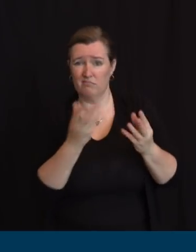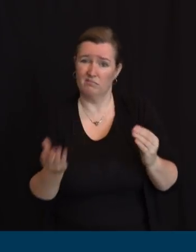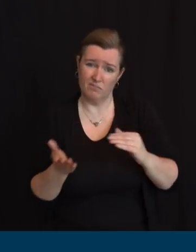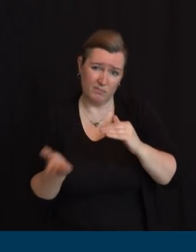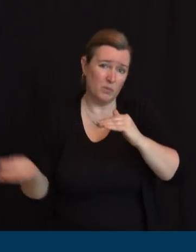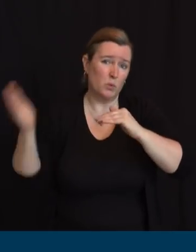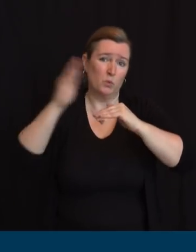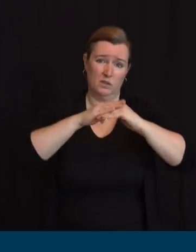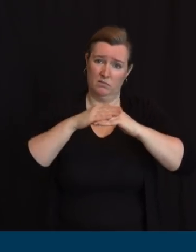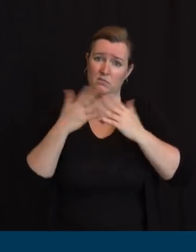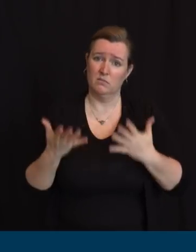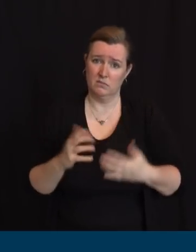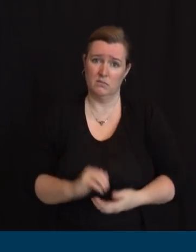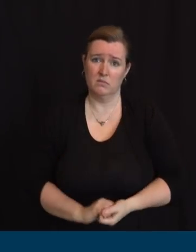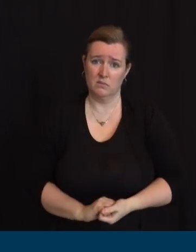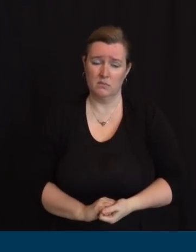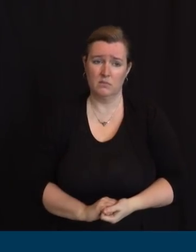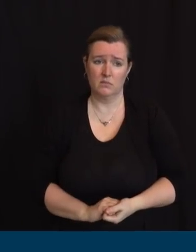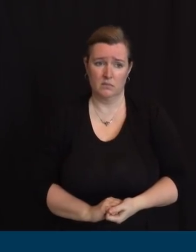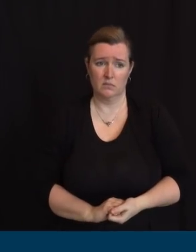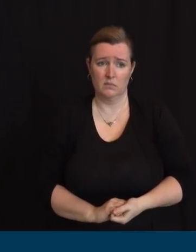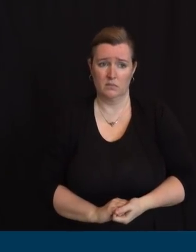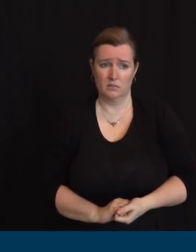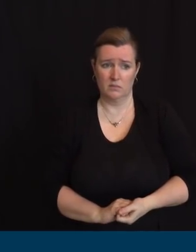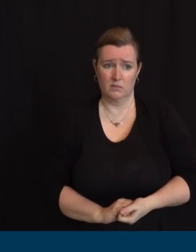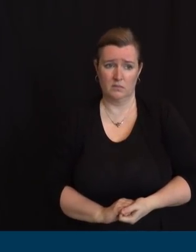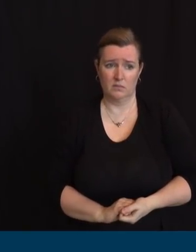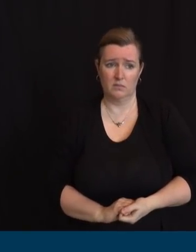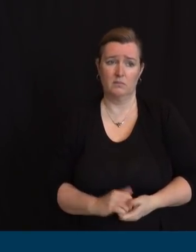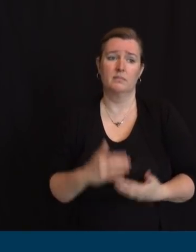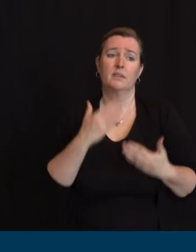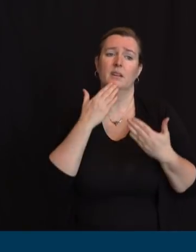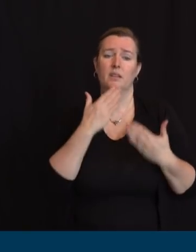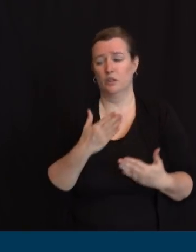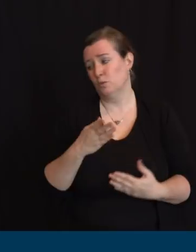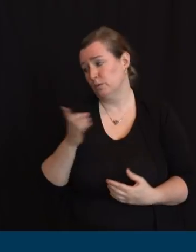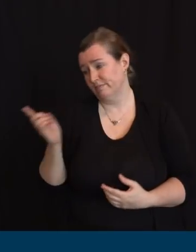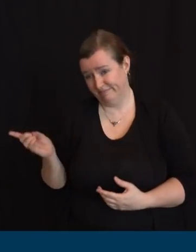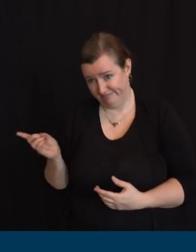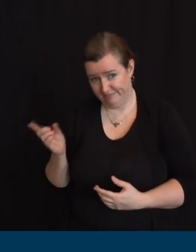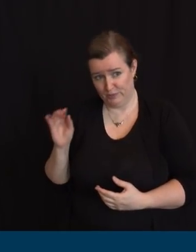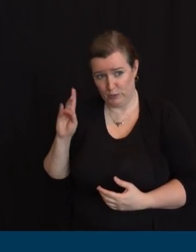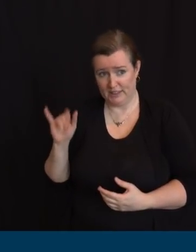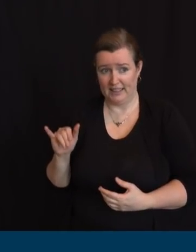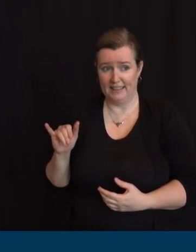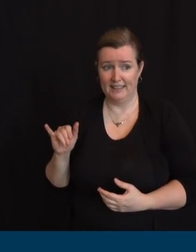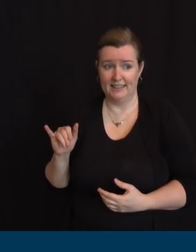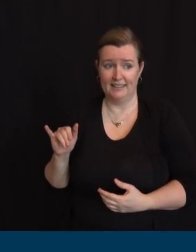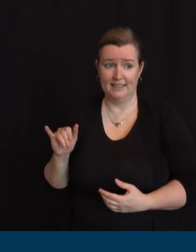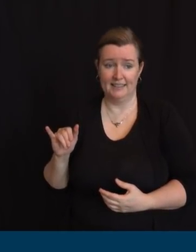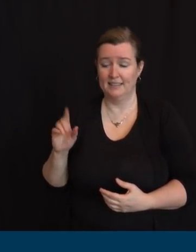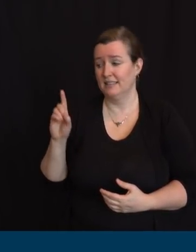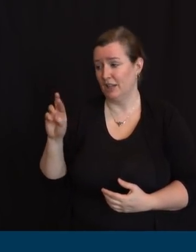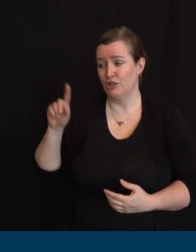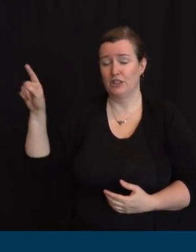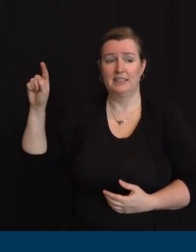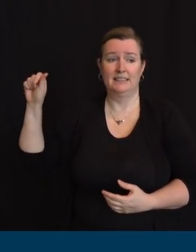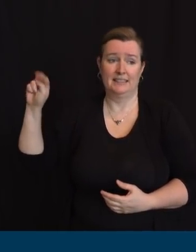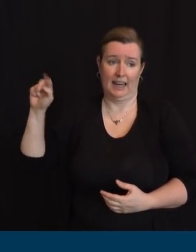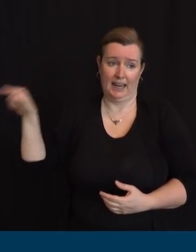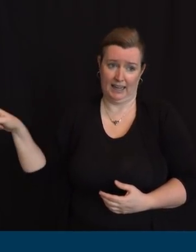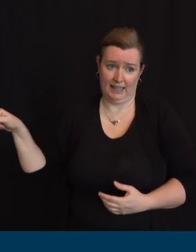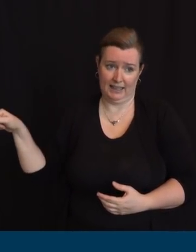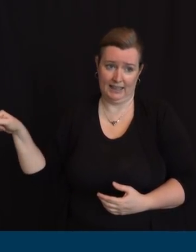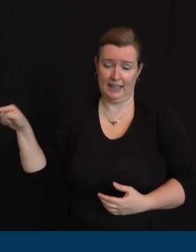judy and dr tan eddie it's great to have you with us i appreciate that uh colonel as always director